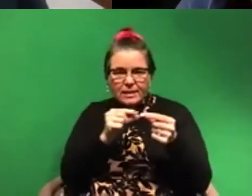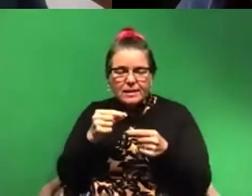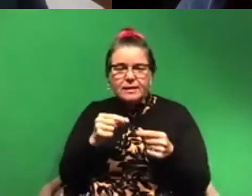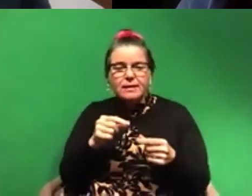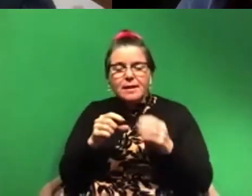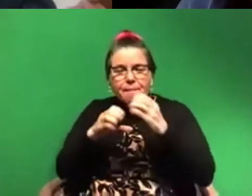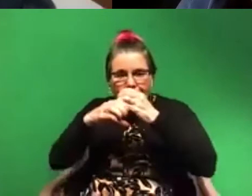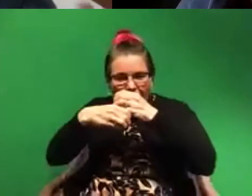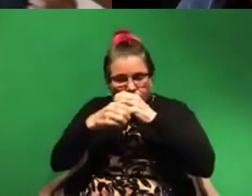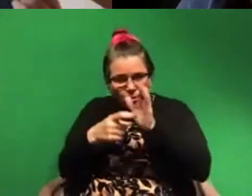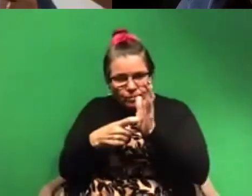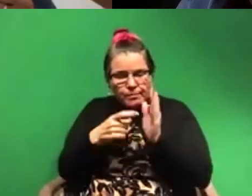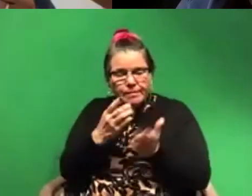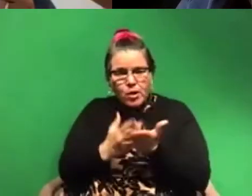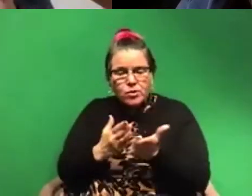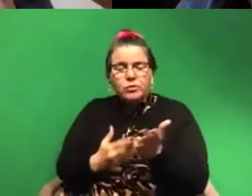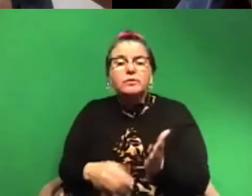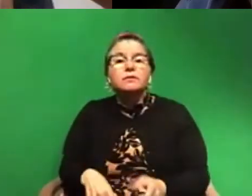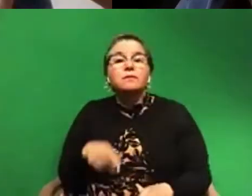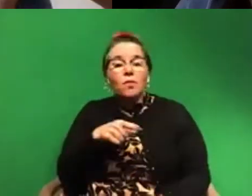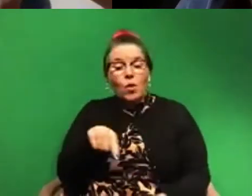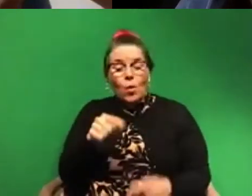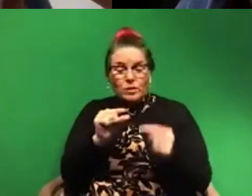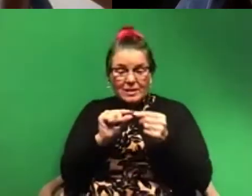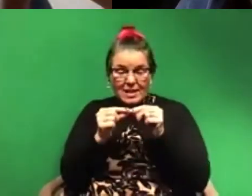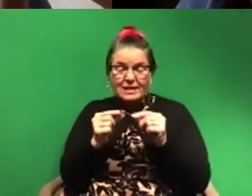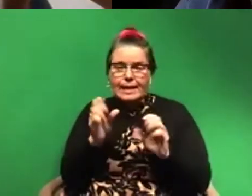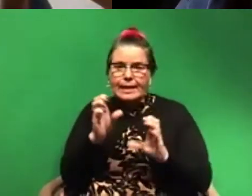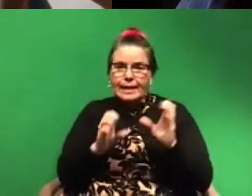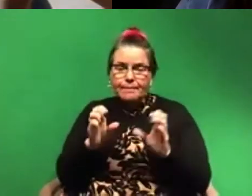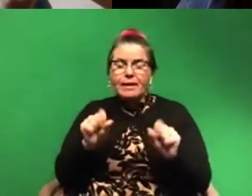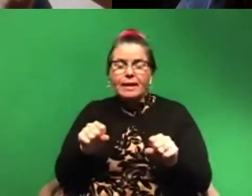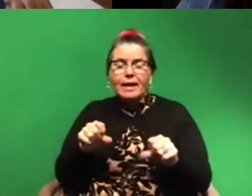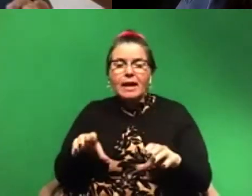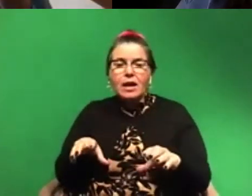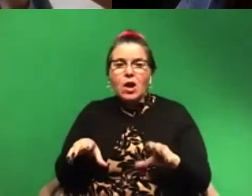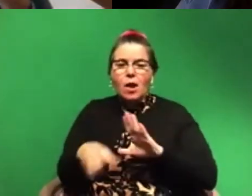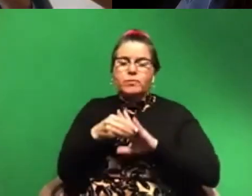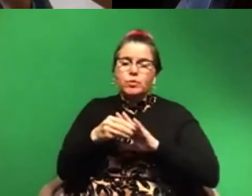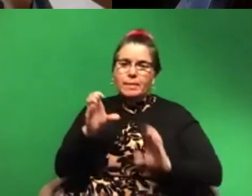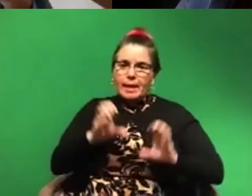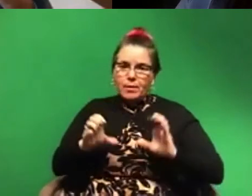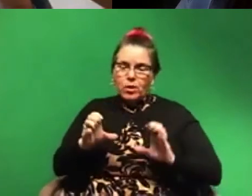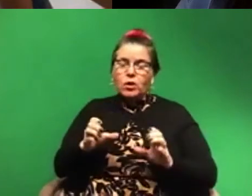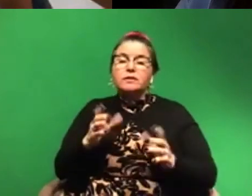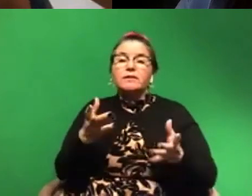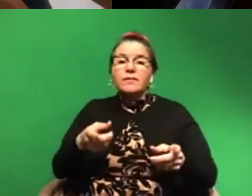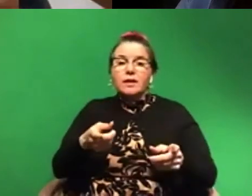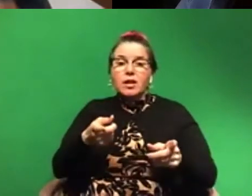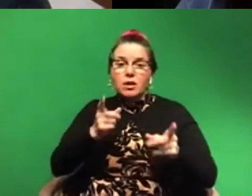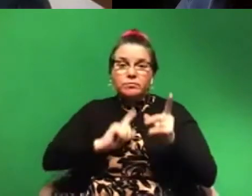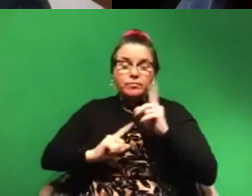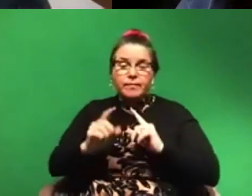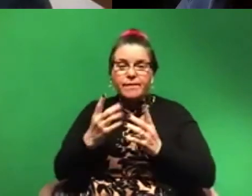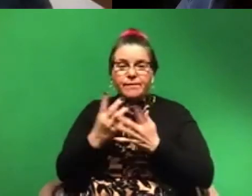sized particles, those, it turns out chemically can absorb chemicals onto themselves and then get eaten by filter feeders and